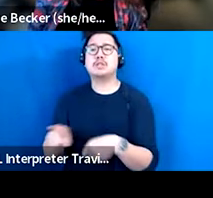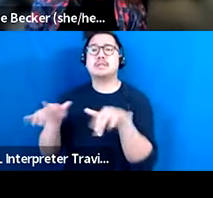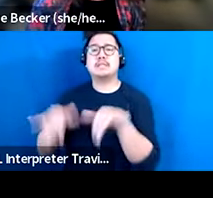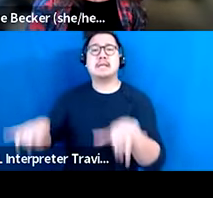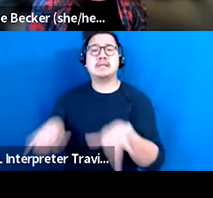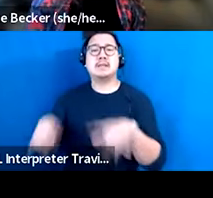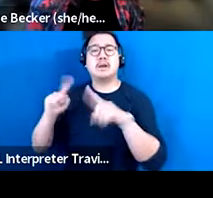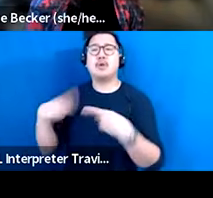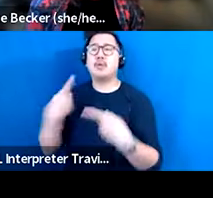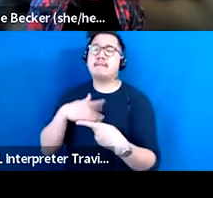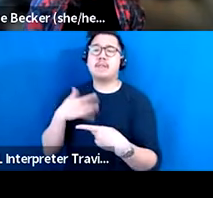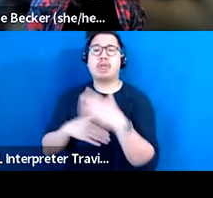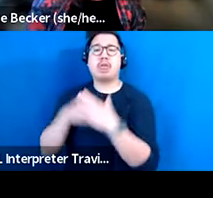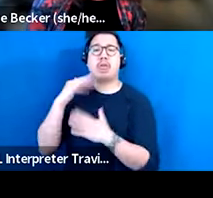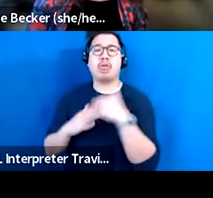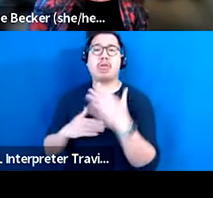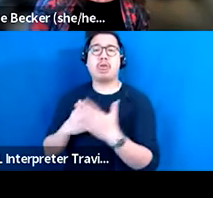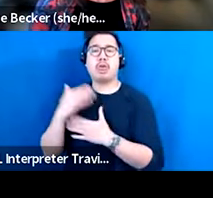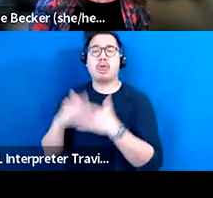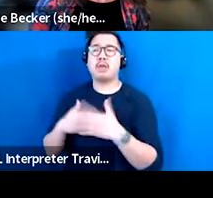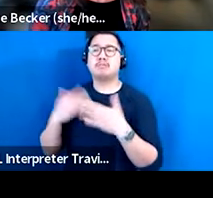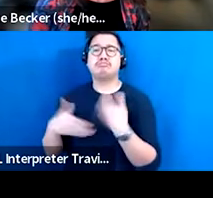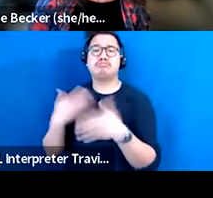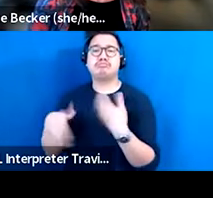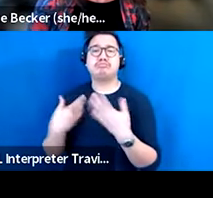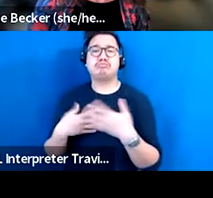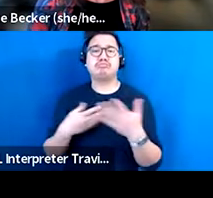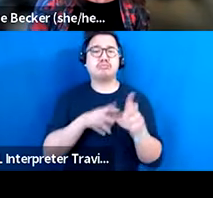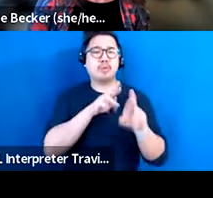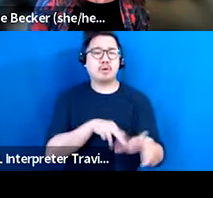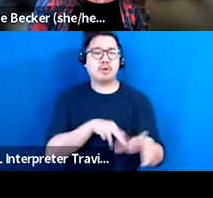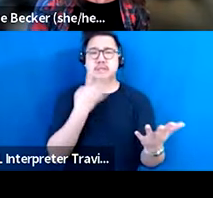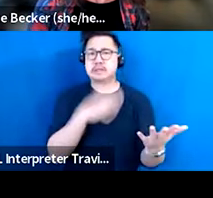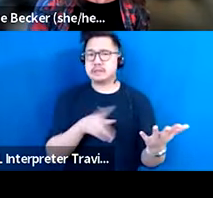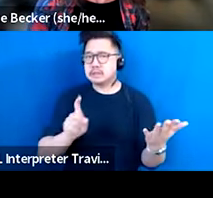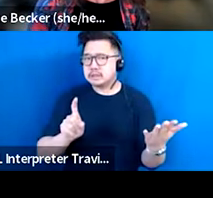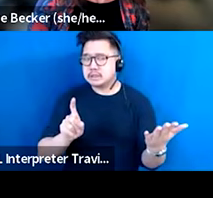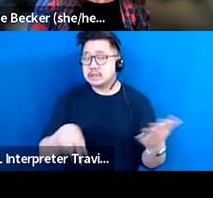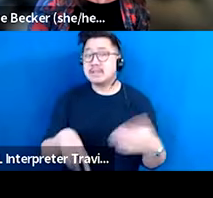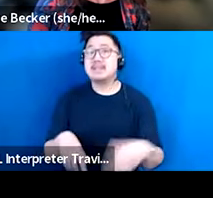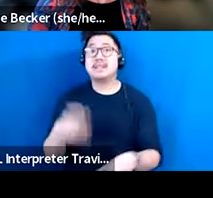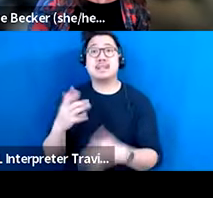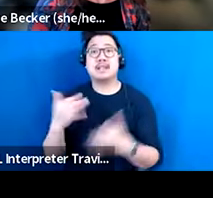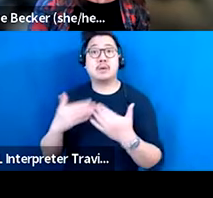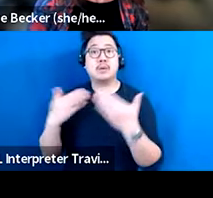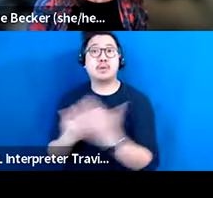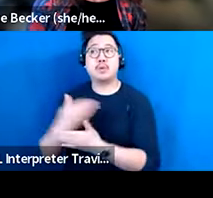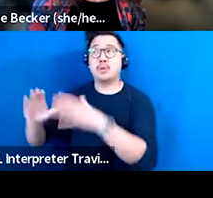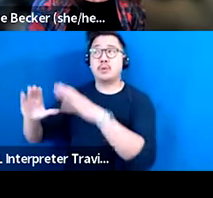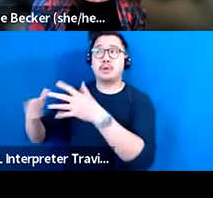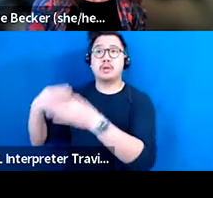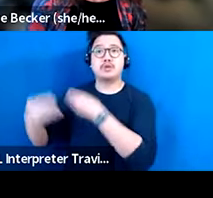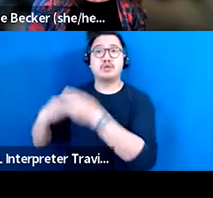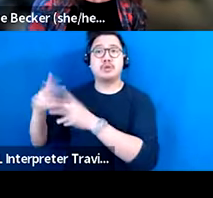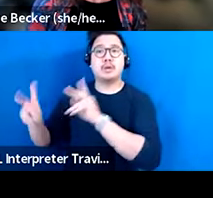because it's what's comfortable. And I think exactly what David said is that in order to meet the new generation, and new generation does